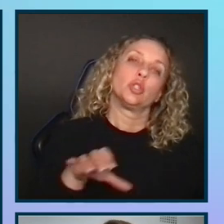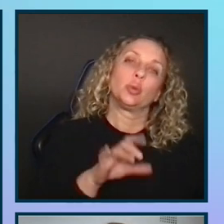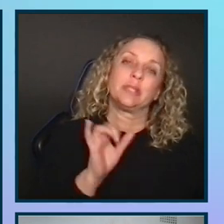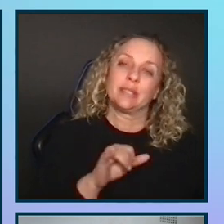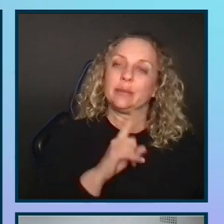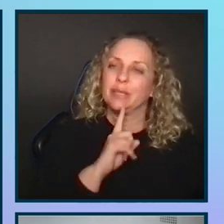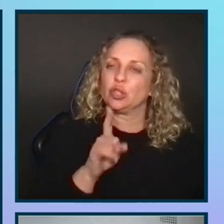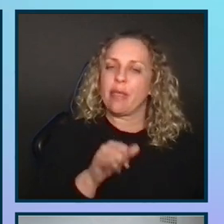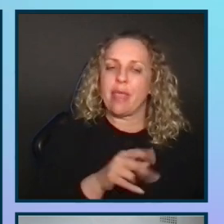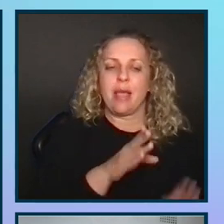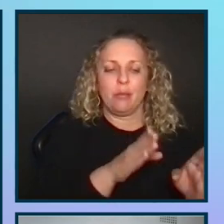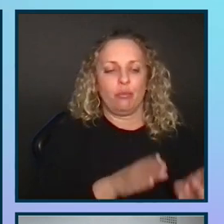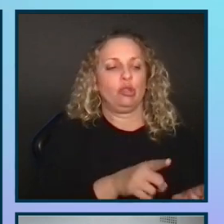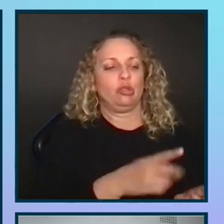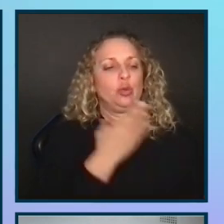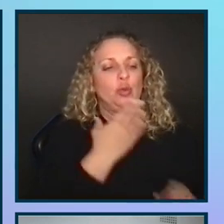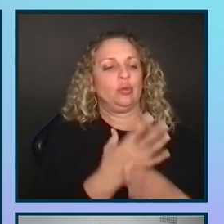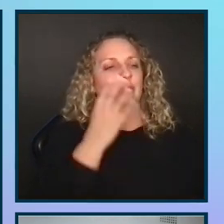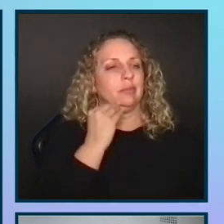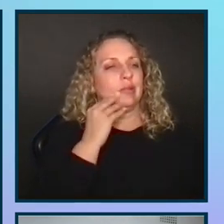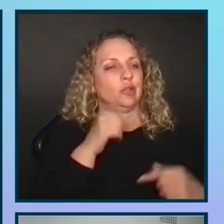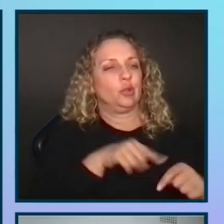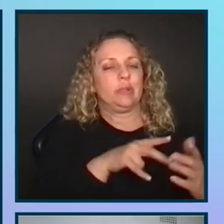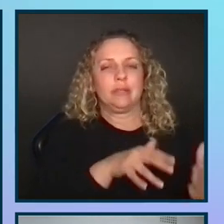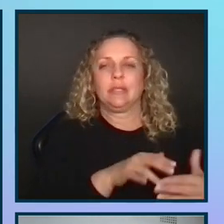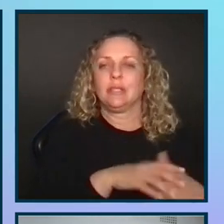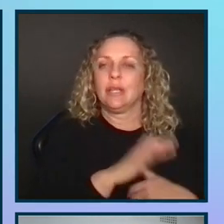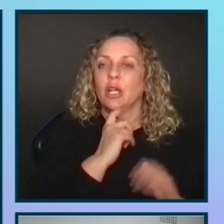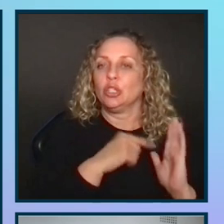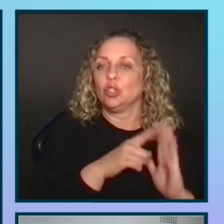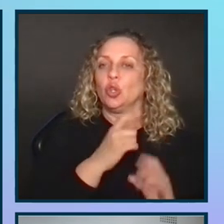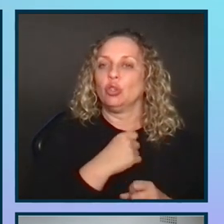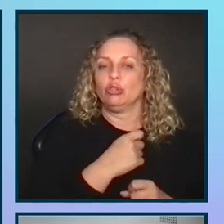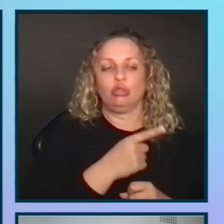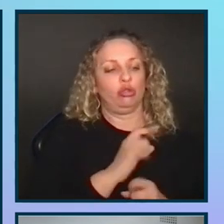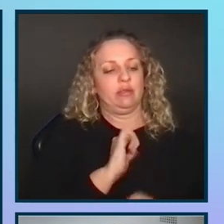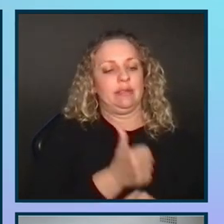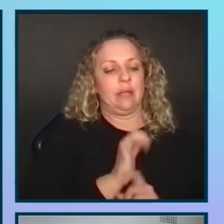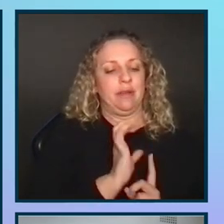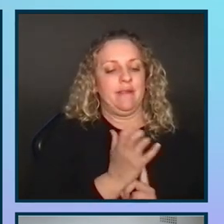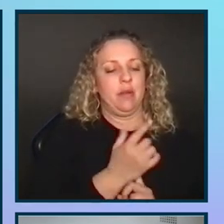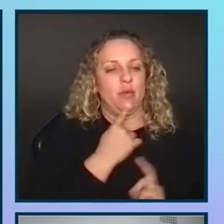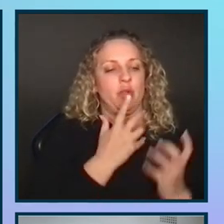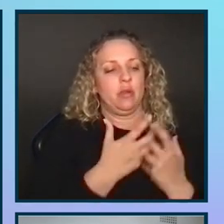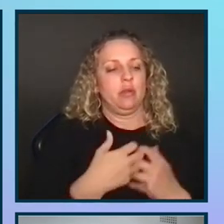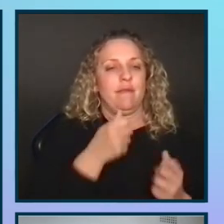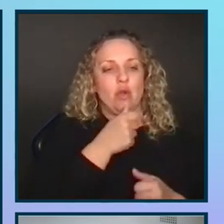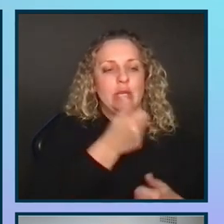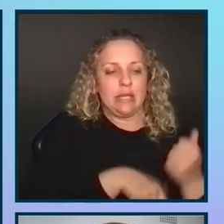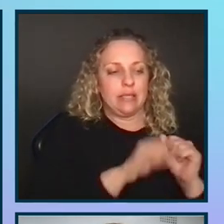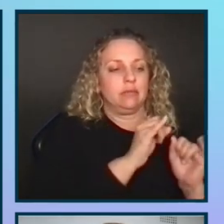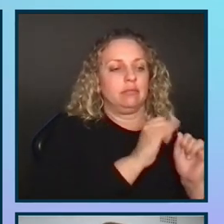participant has a good experience during the study, and ensure that you've created an environment which works well for each participant's